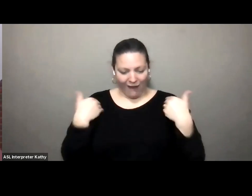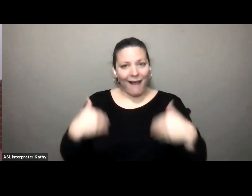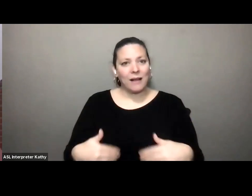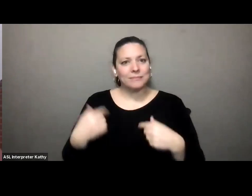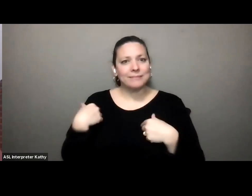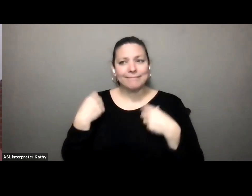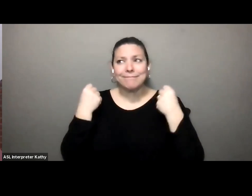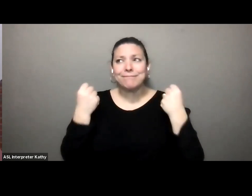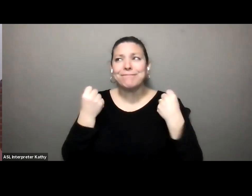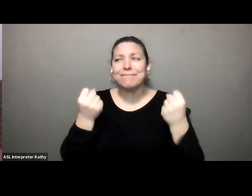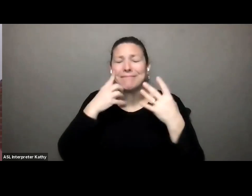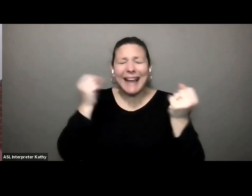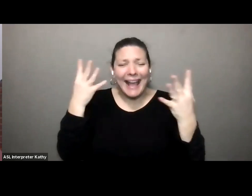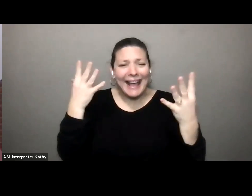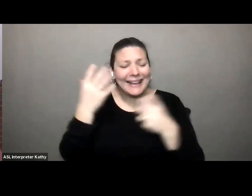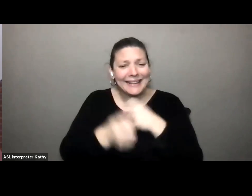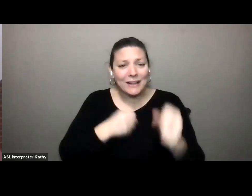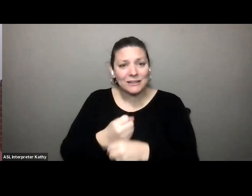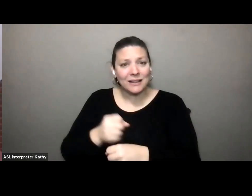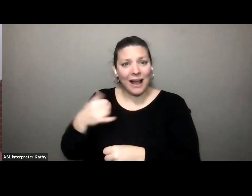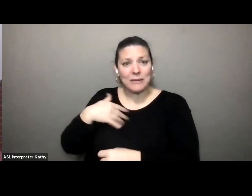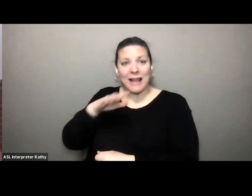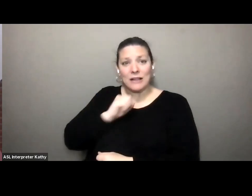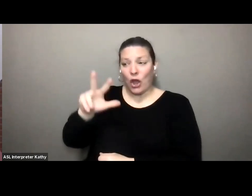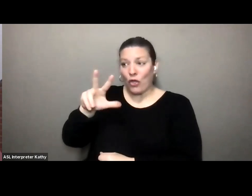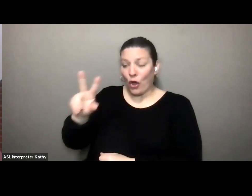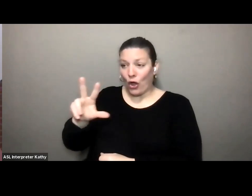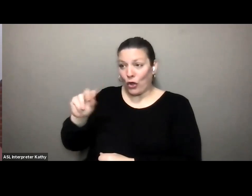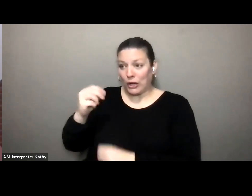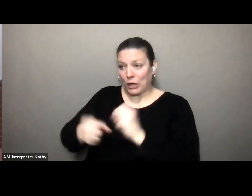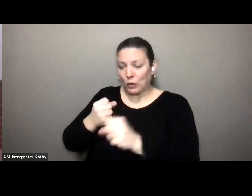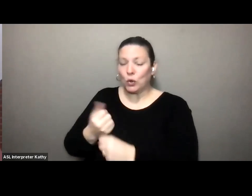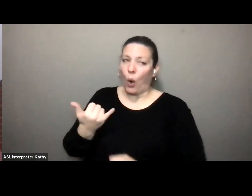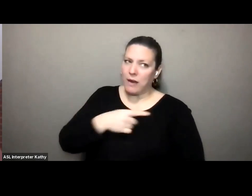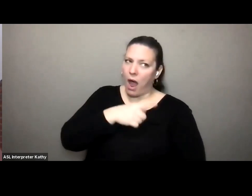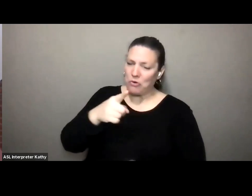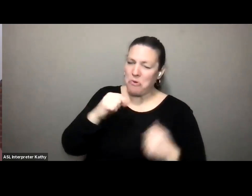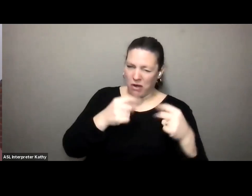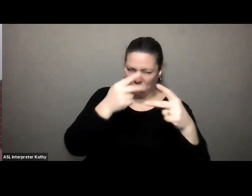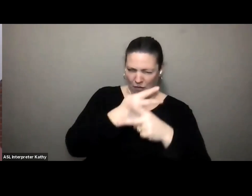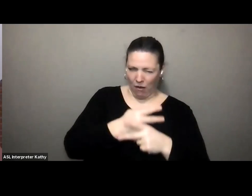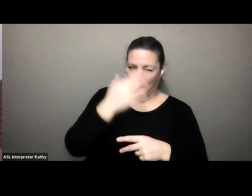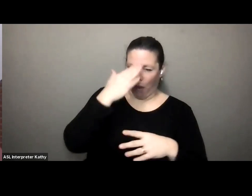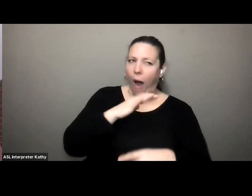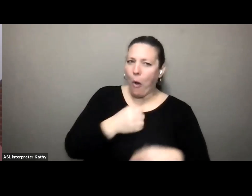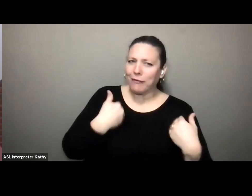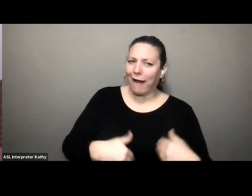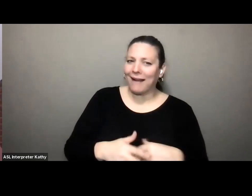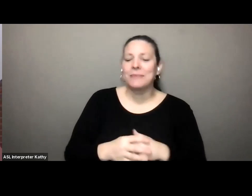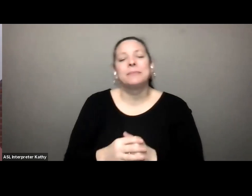driving for years i i was 30 years old so now everybody can do the math and how old i am but um